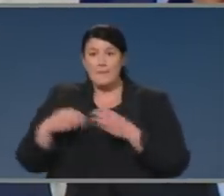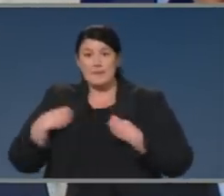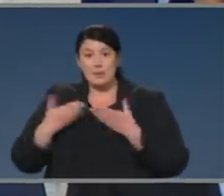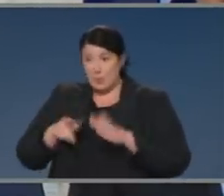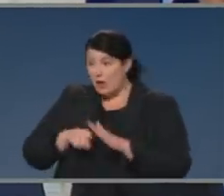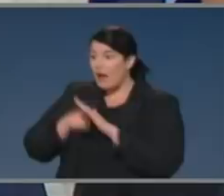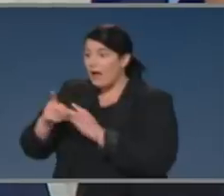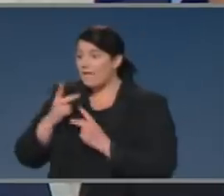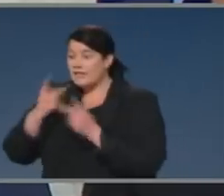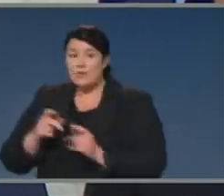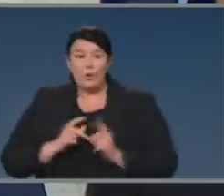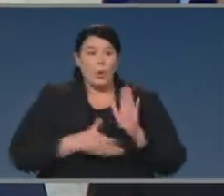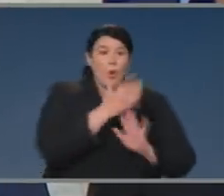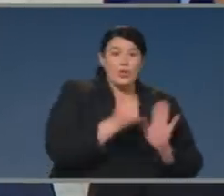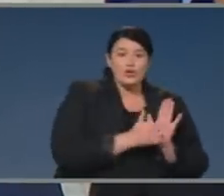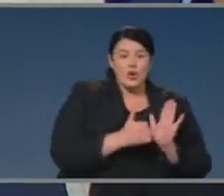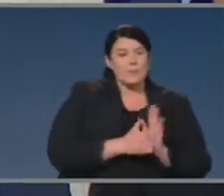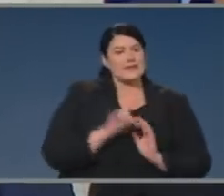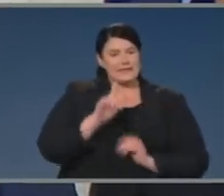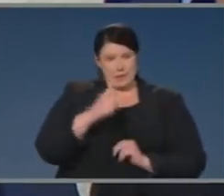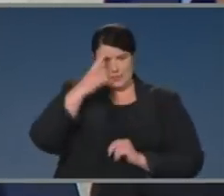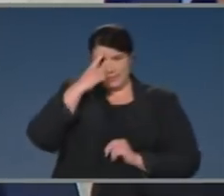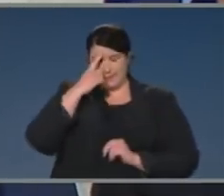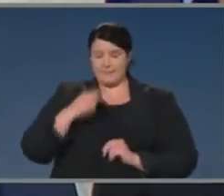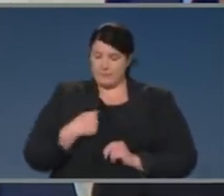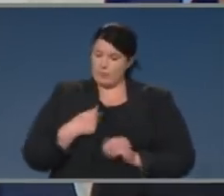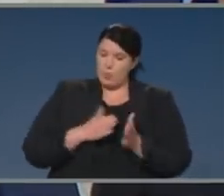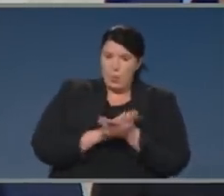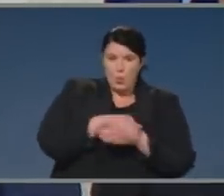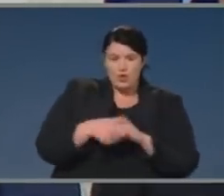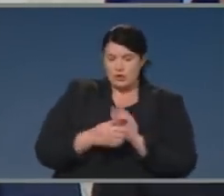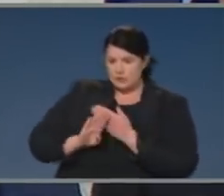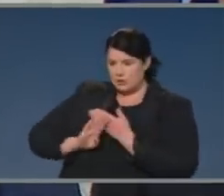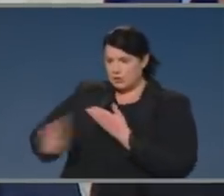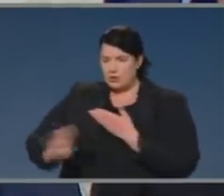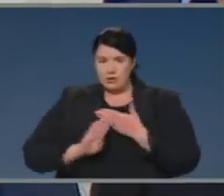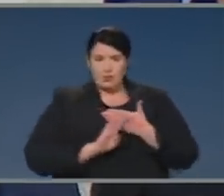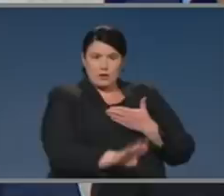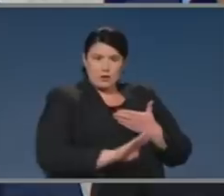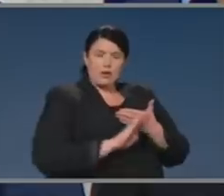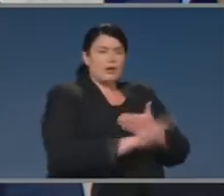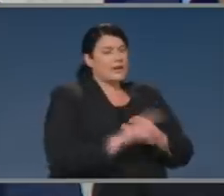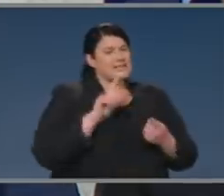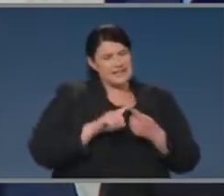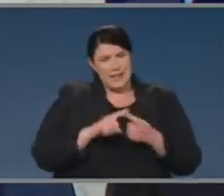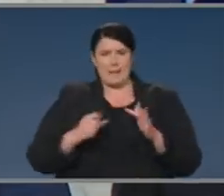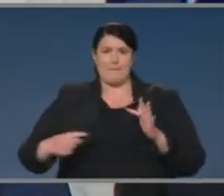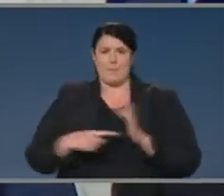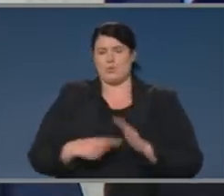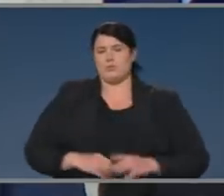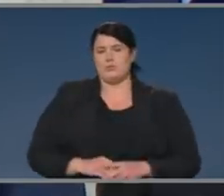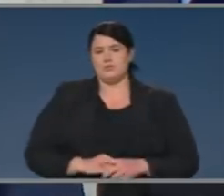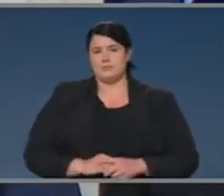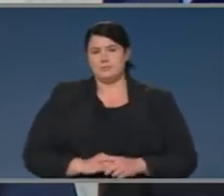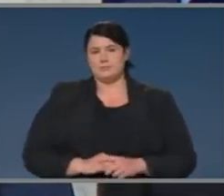careful. Please practice all of those new ways of interacting that we've talked about on so many occasions. National Cabinet